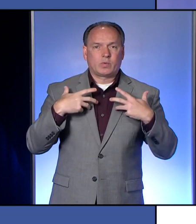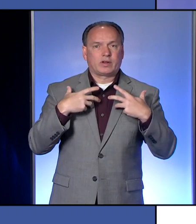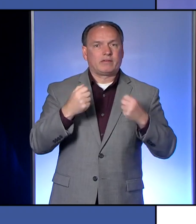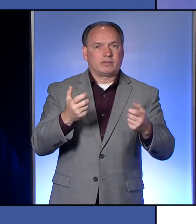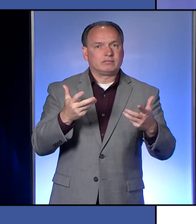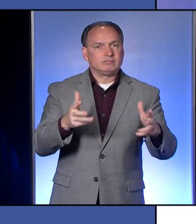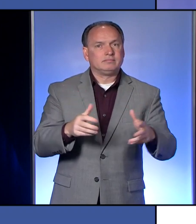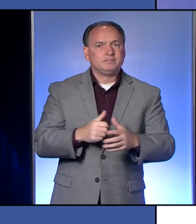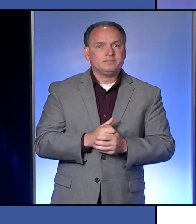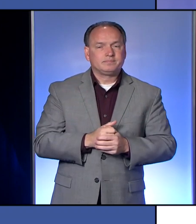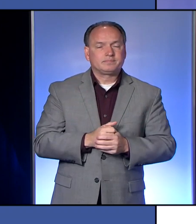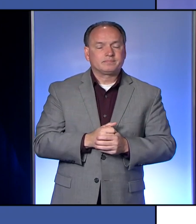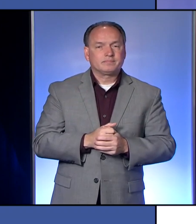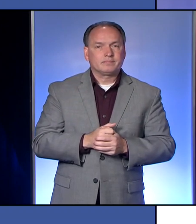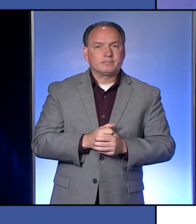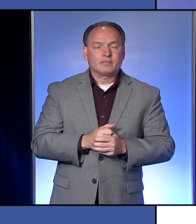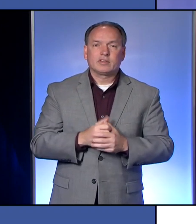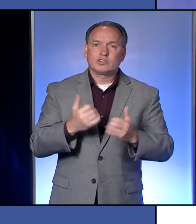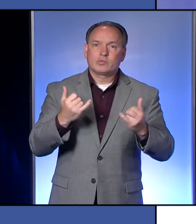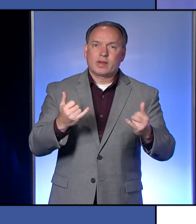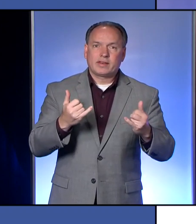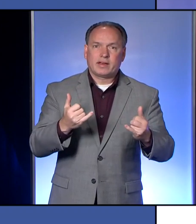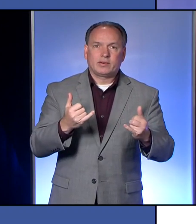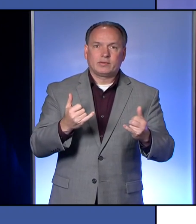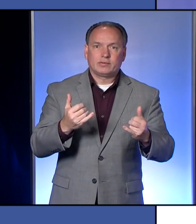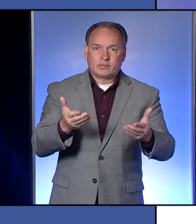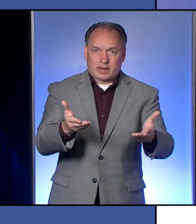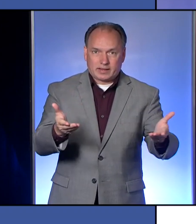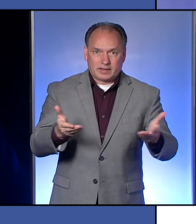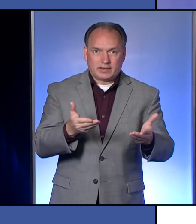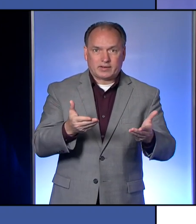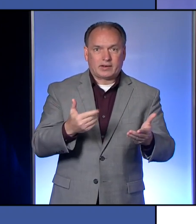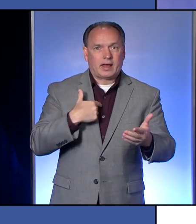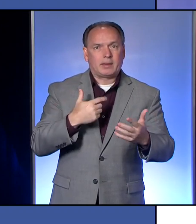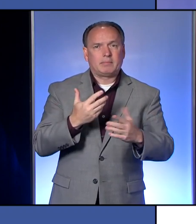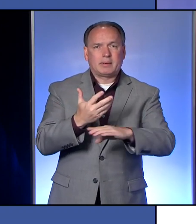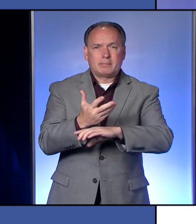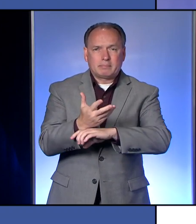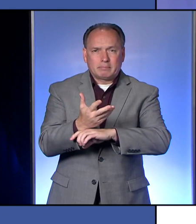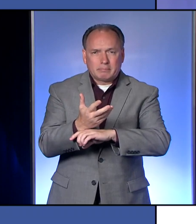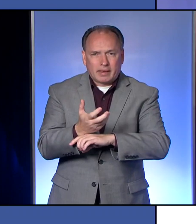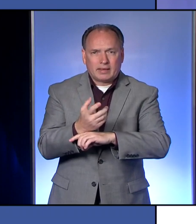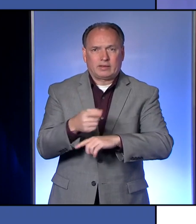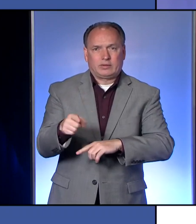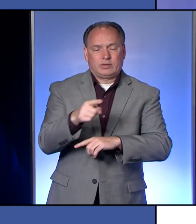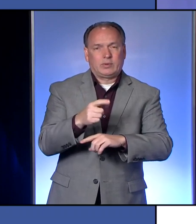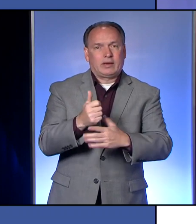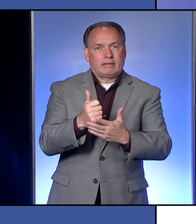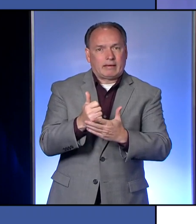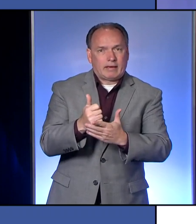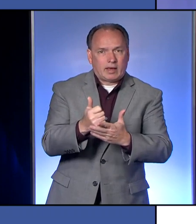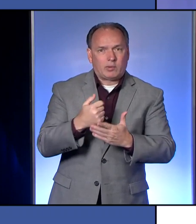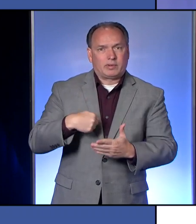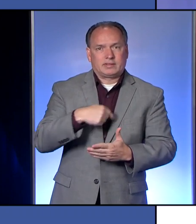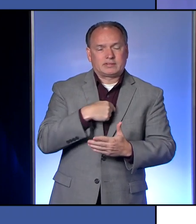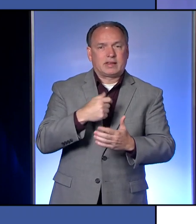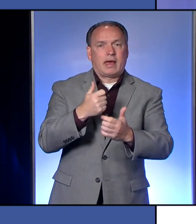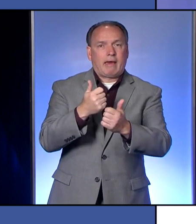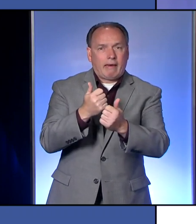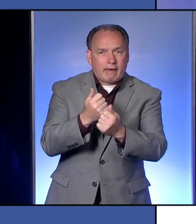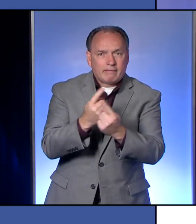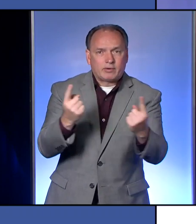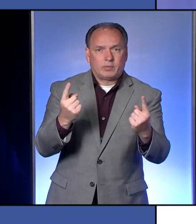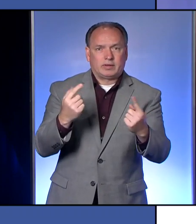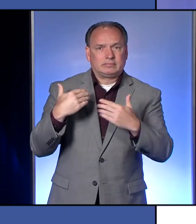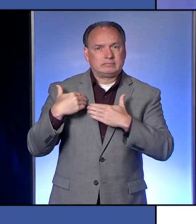cases. Right now, right here, I am begging you to help us. Each and every one of you, please